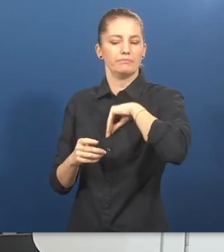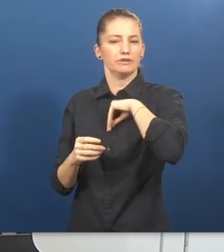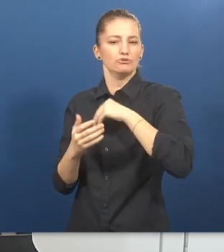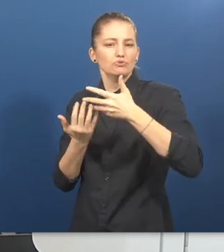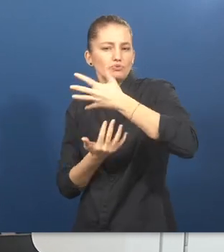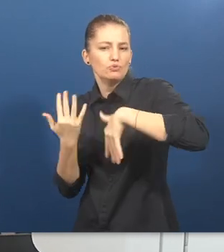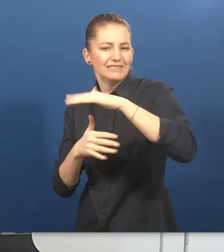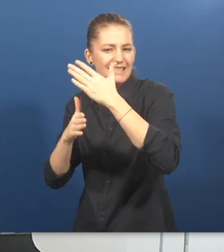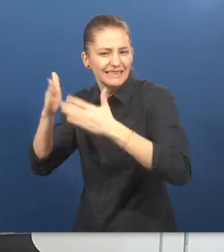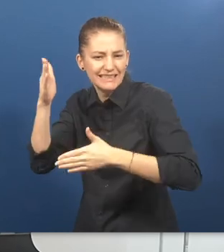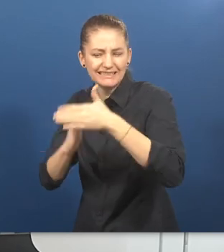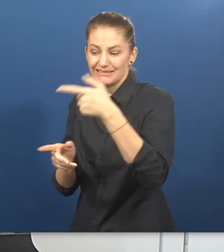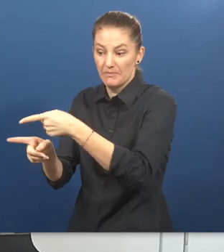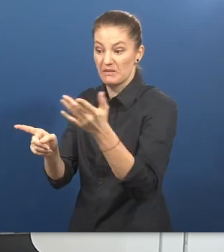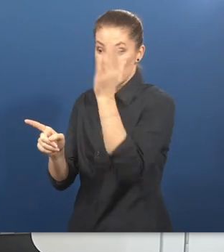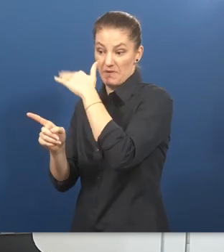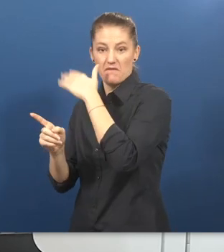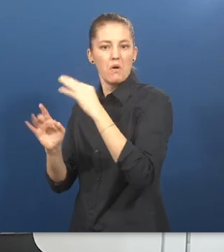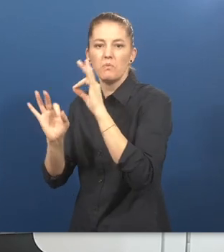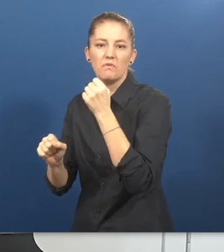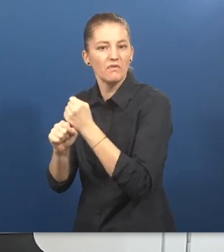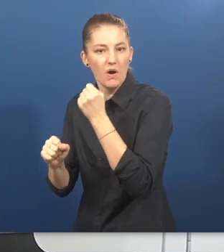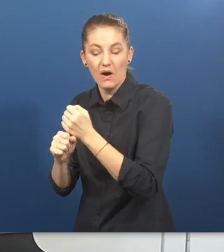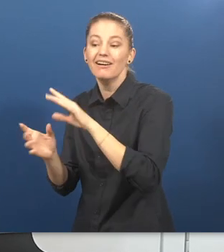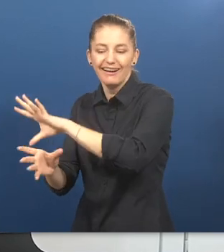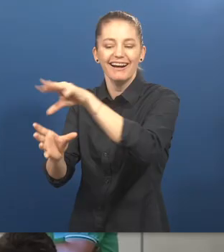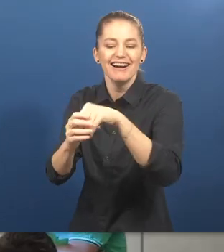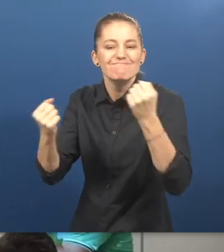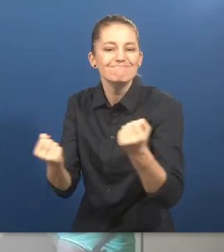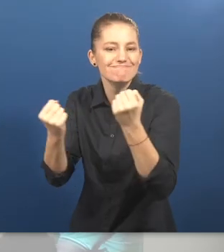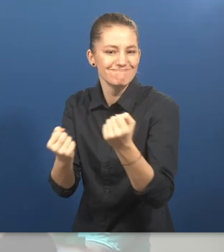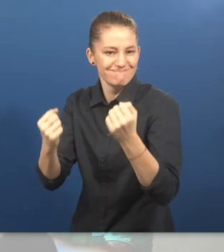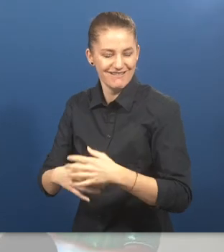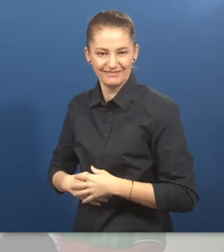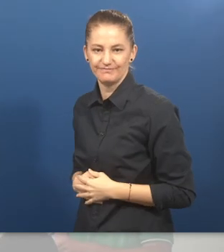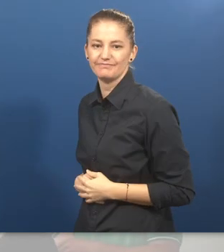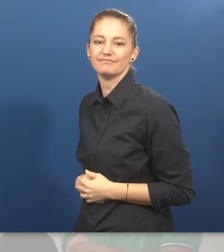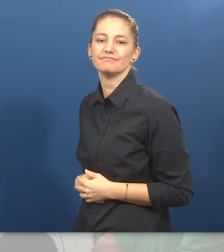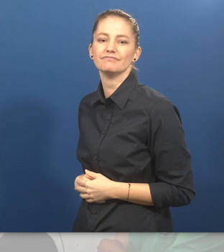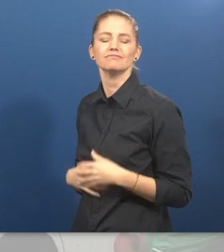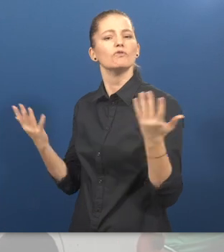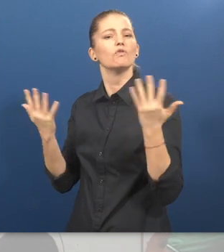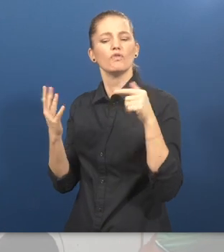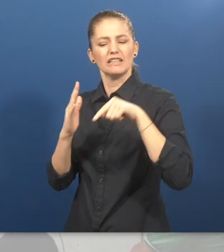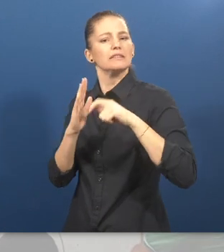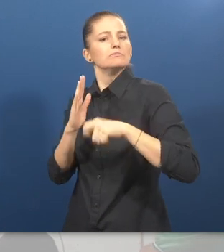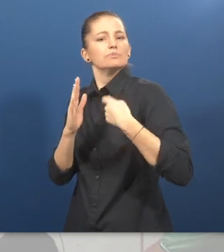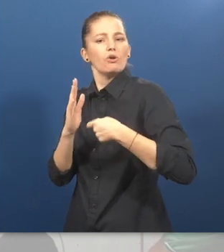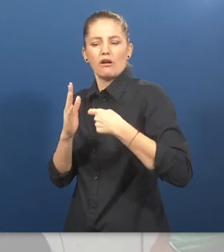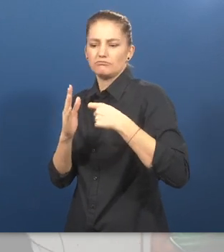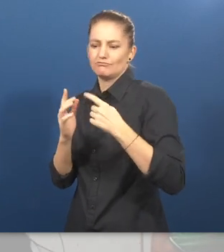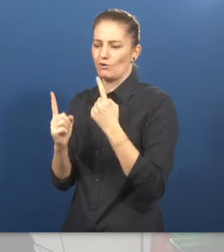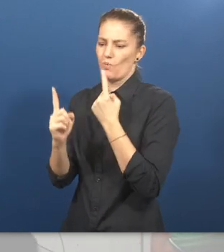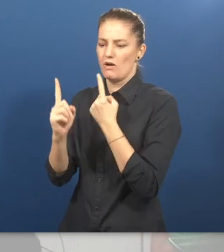psychosocial disabilities, usually inactive. What is unique and innovative about One on One?